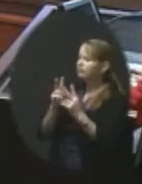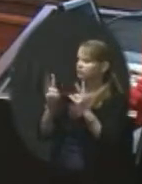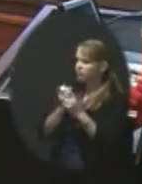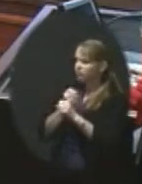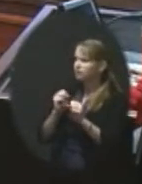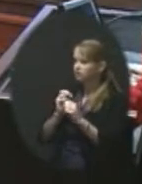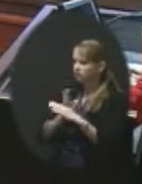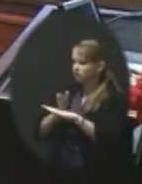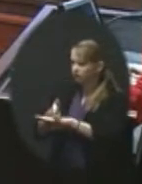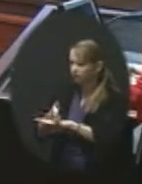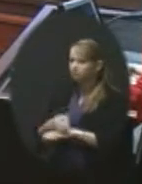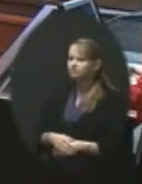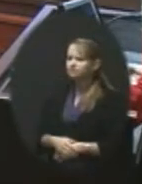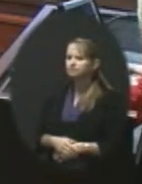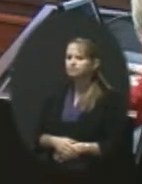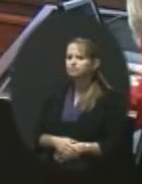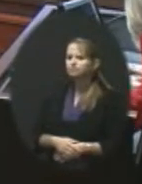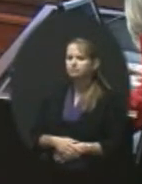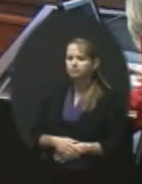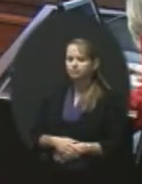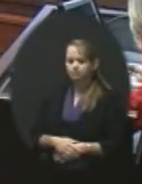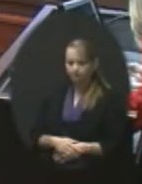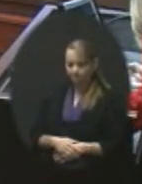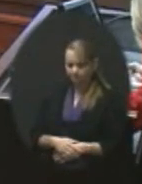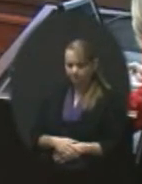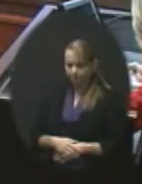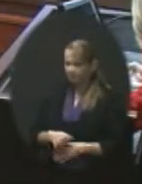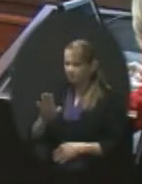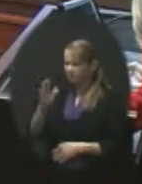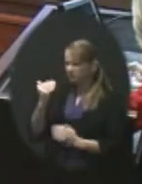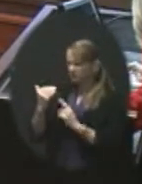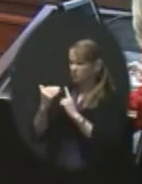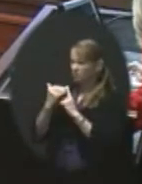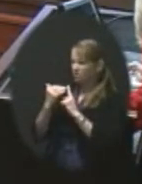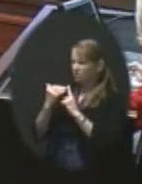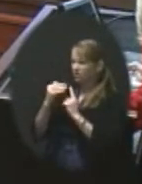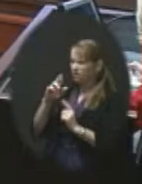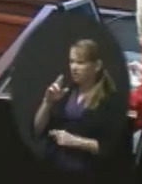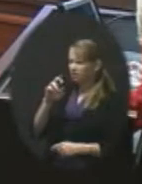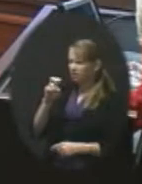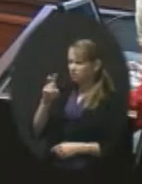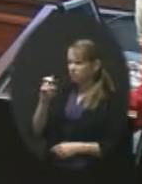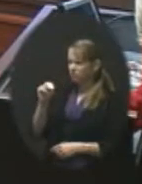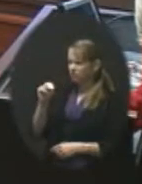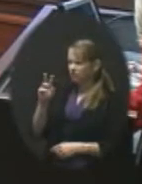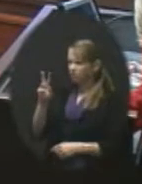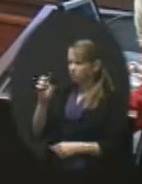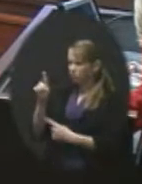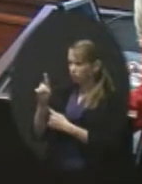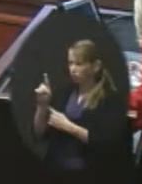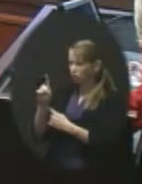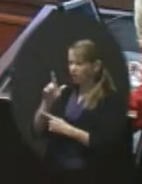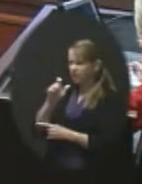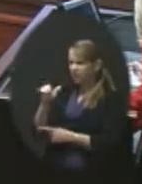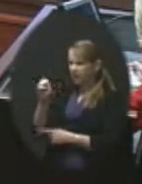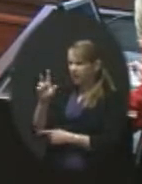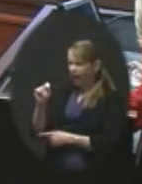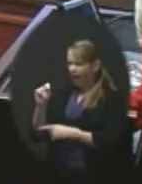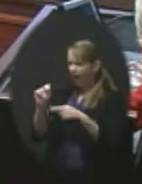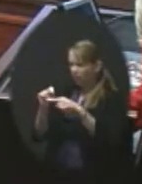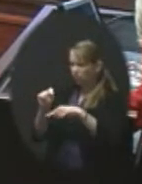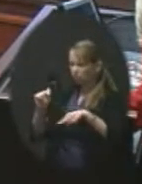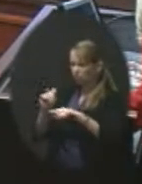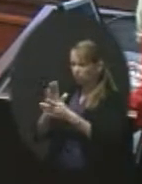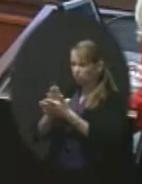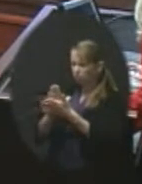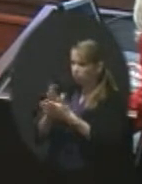Erin, can you remind me the layout of Ravenwood? I know they're over their functional capacity right now. Do they have wet areas like